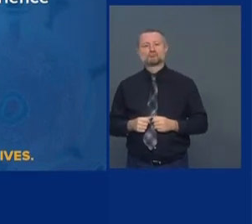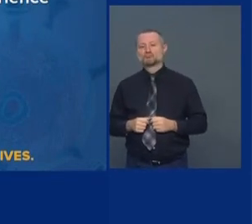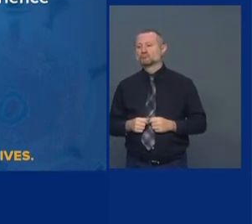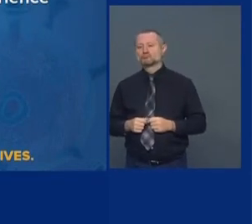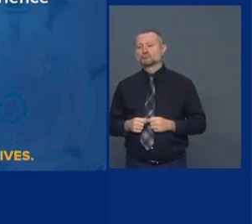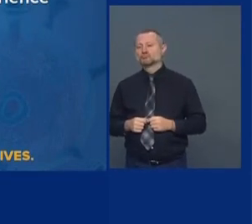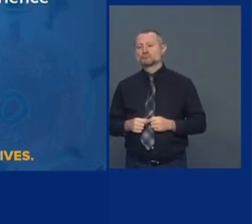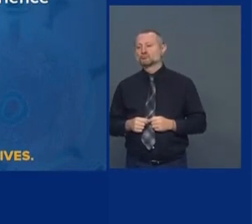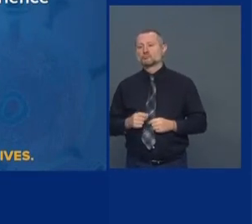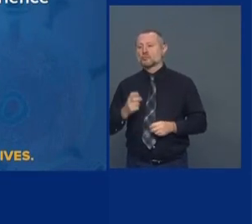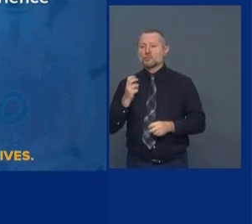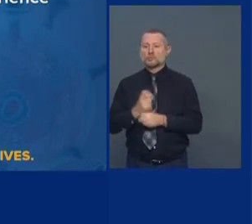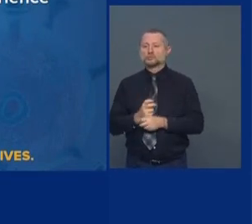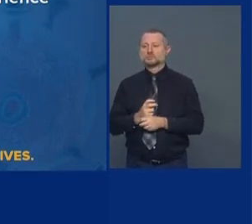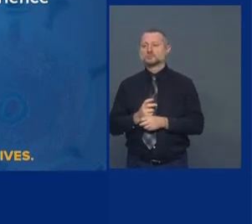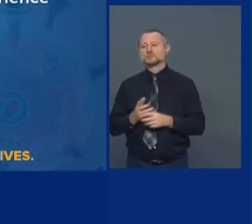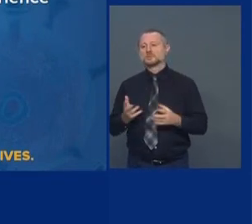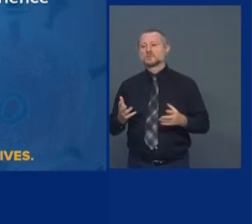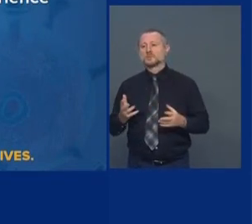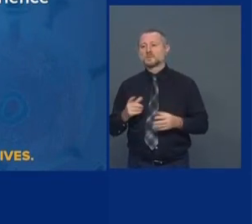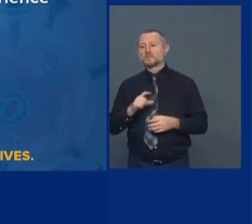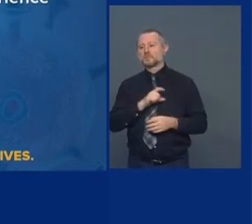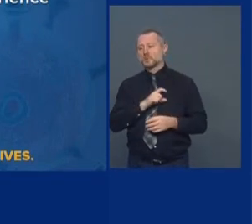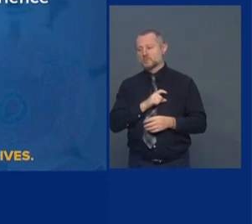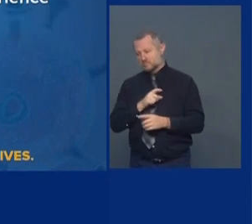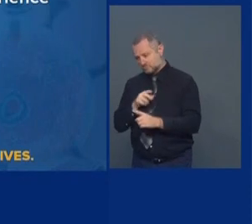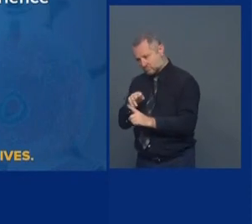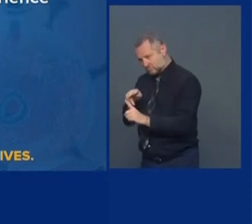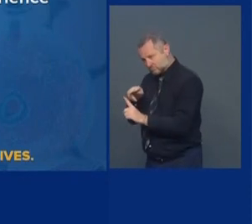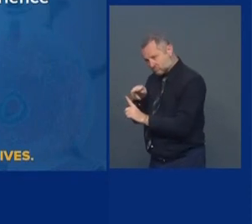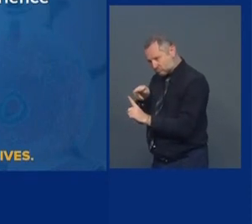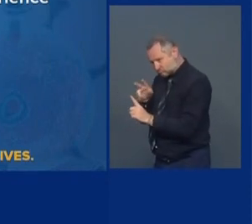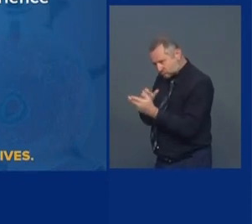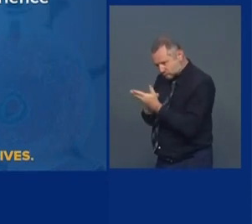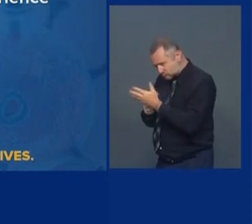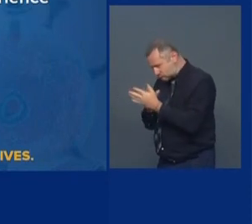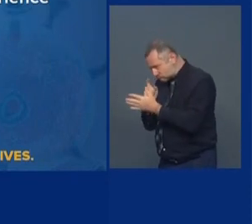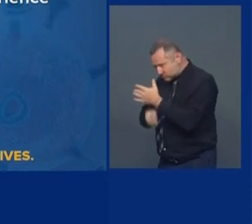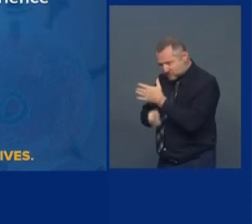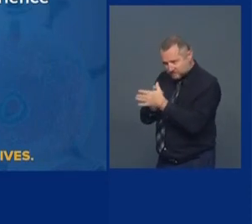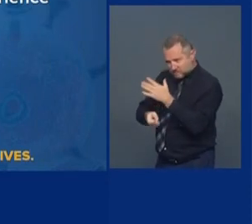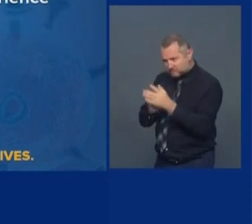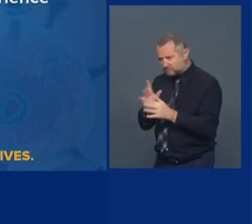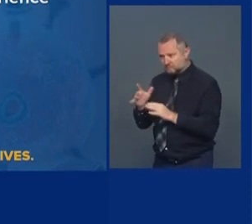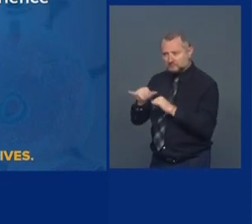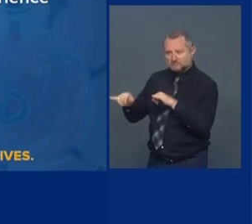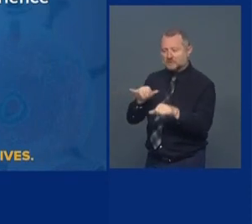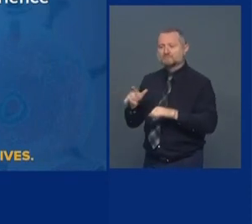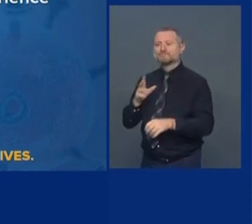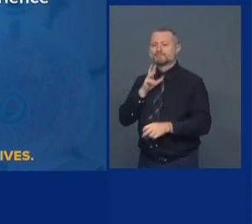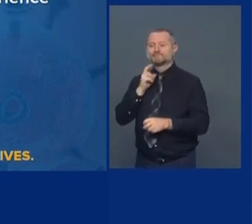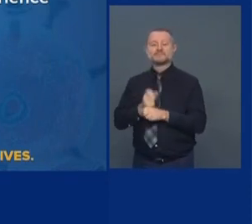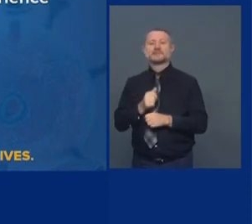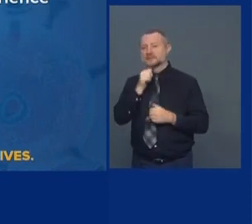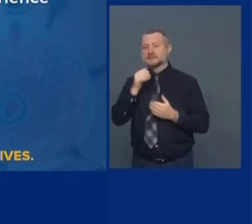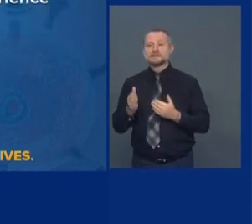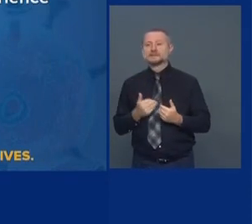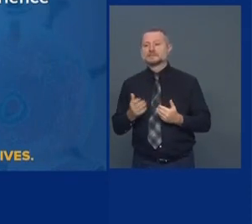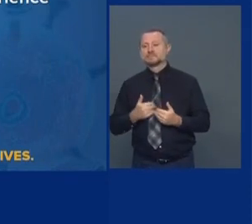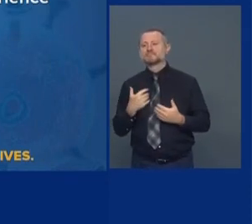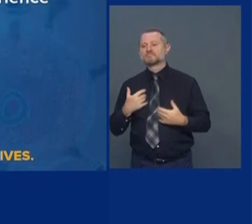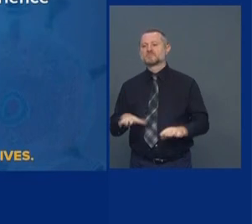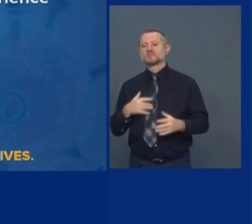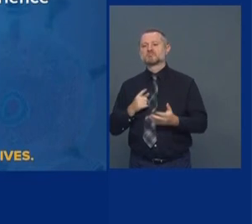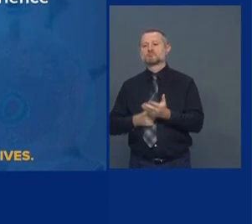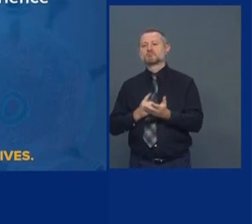police the violations, to enforce the compliance. I talked about this every